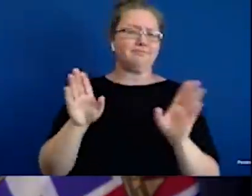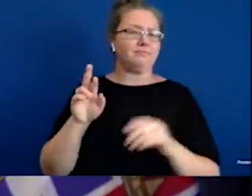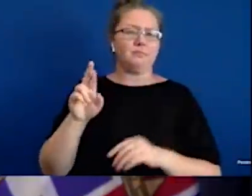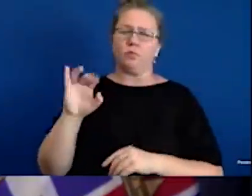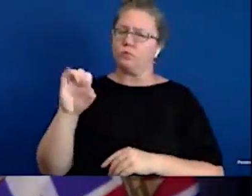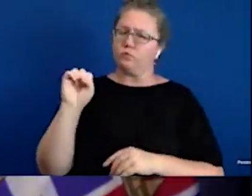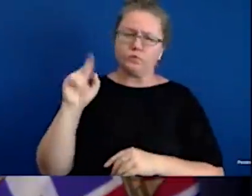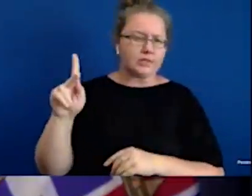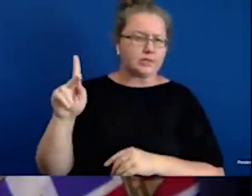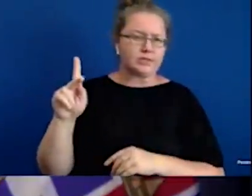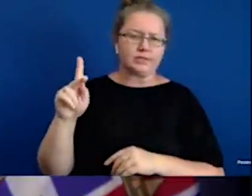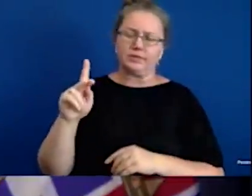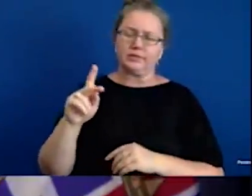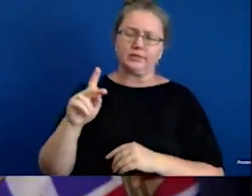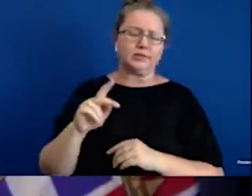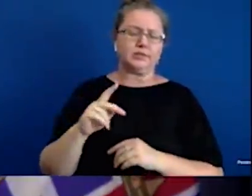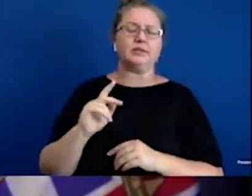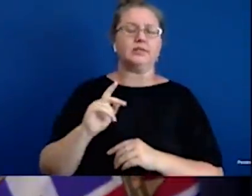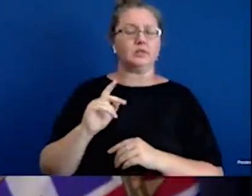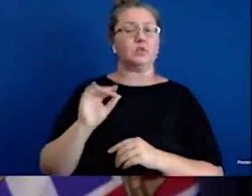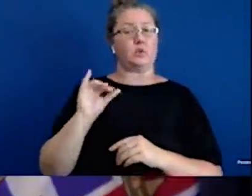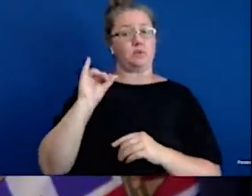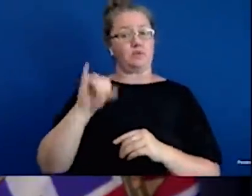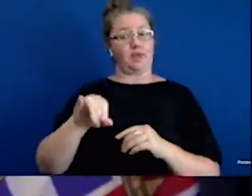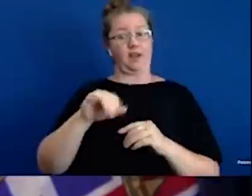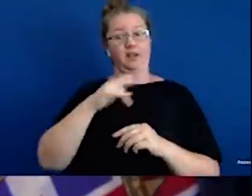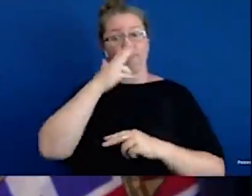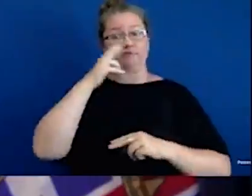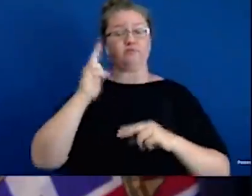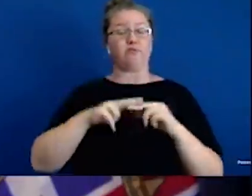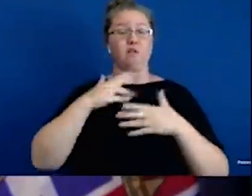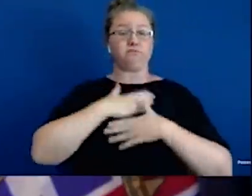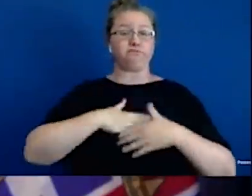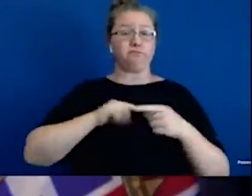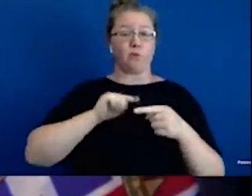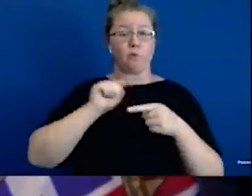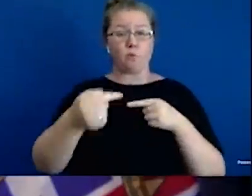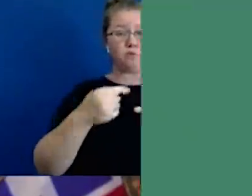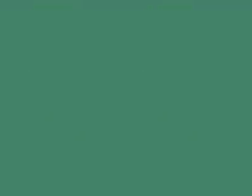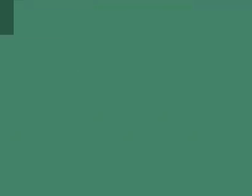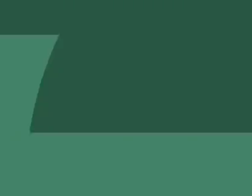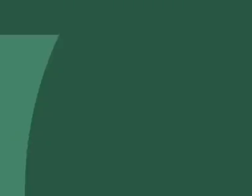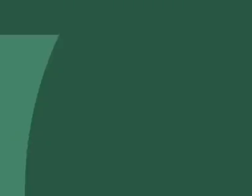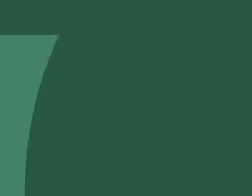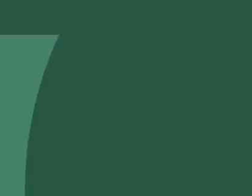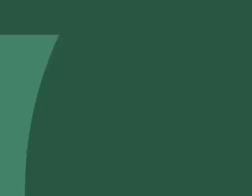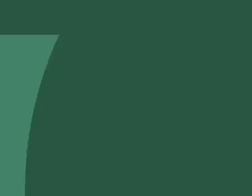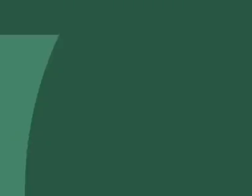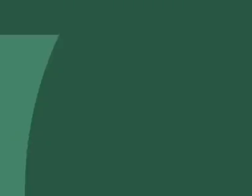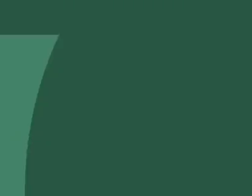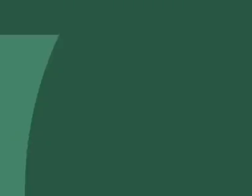are very risky right now and we would advocate to keep the border close to those.